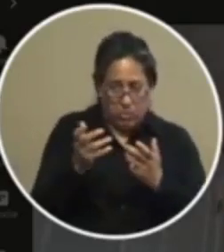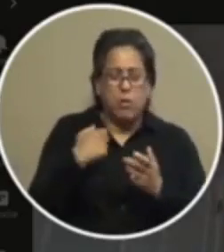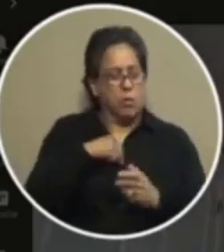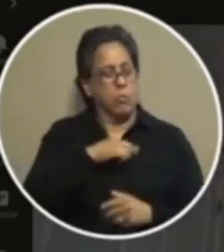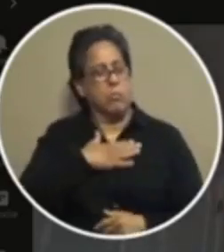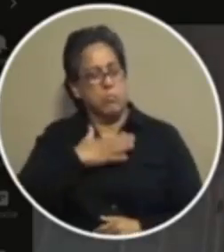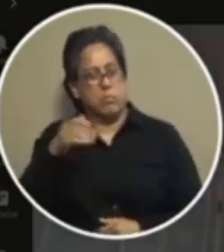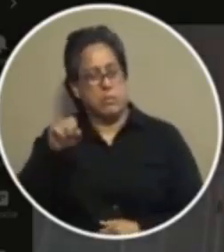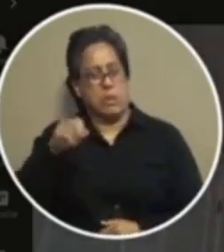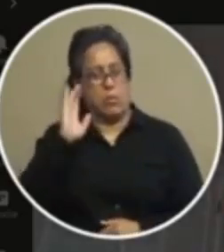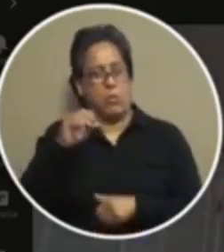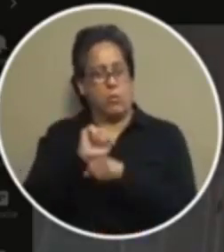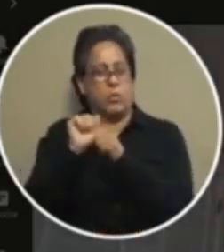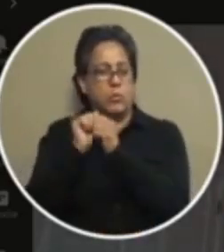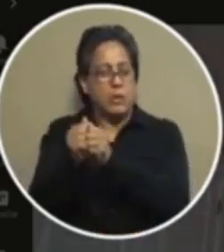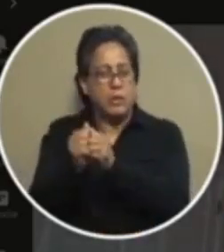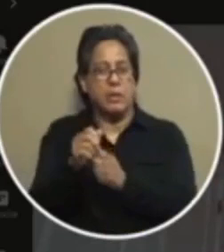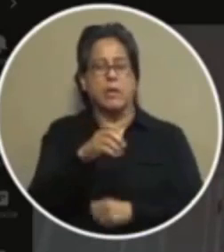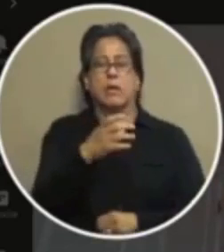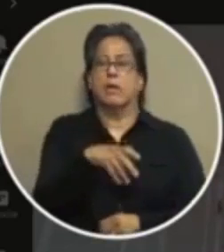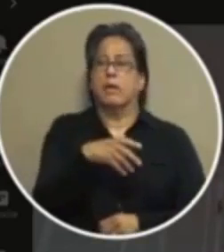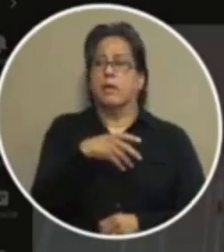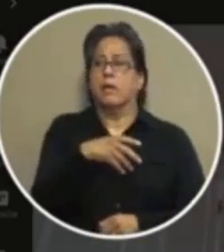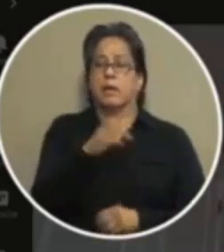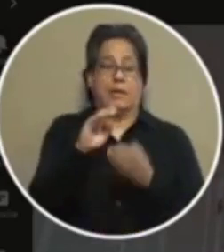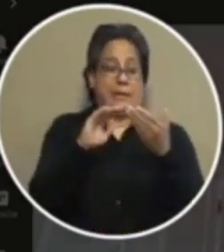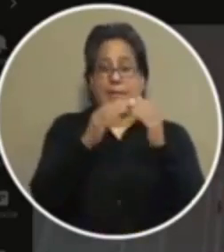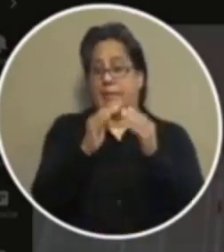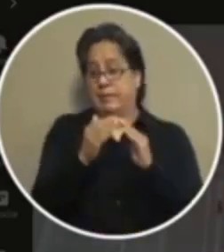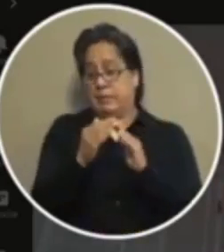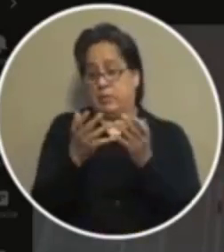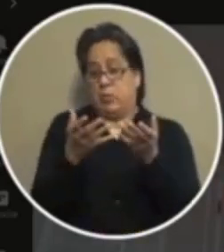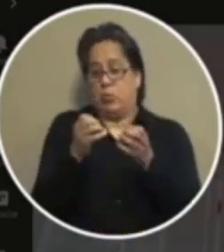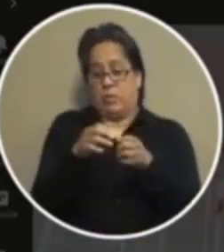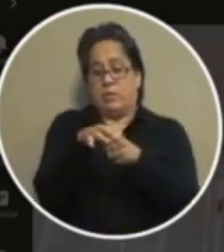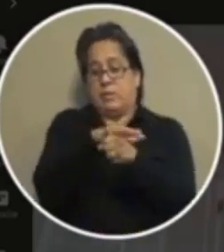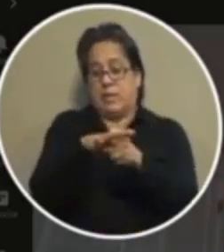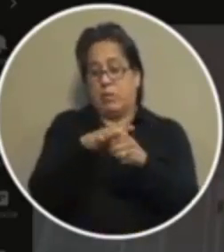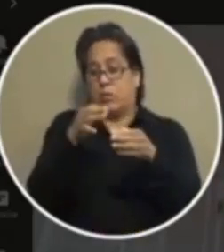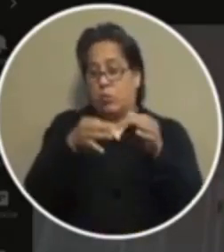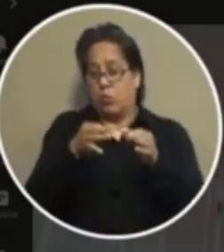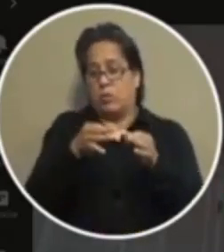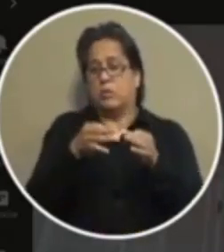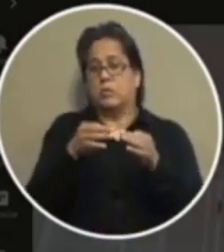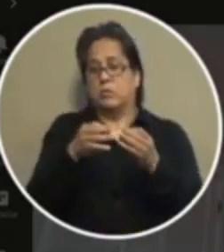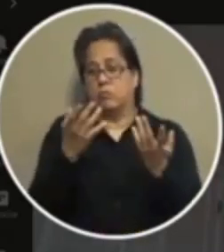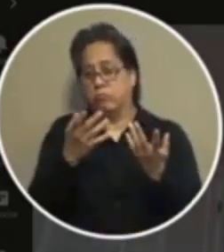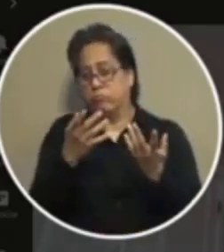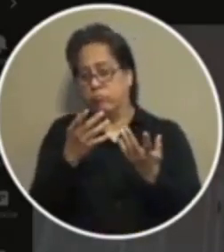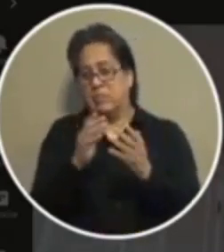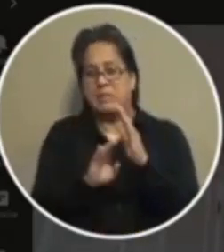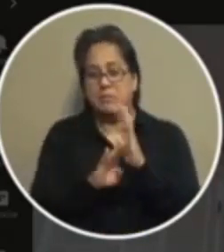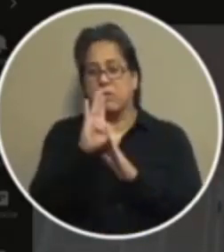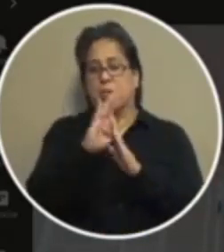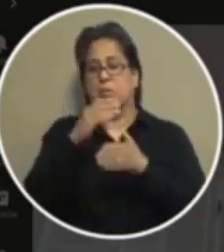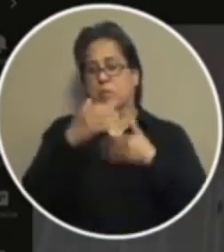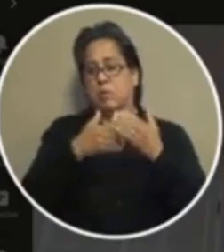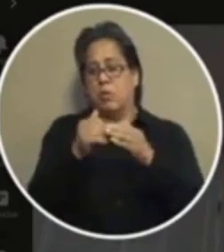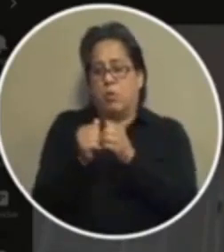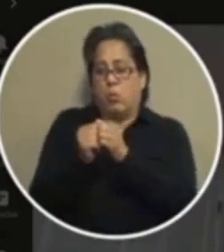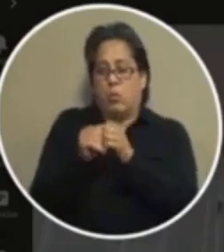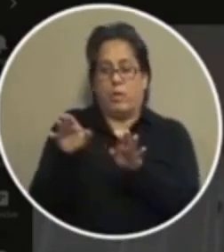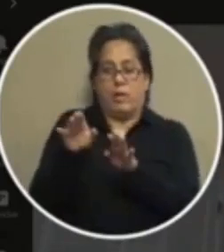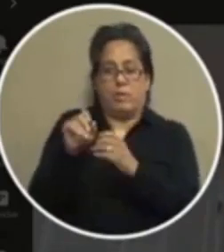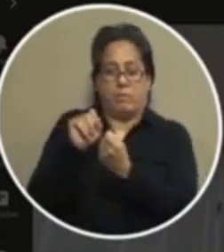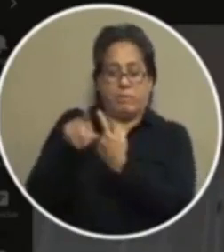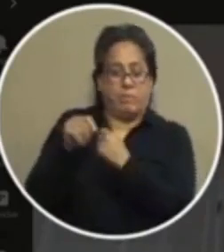absolutely work with them now if the city wants the county courts to come up with a process without input from the